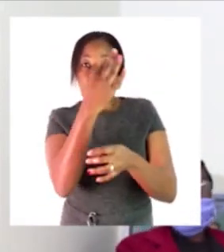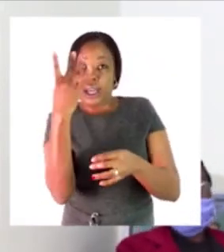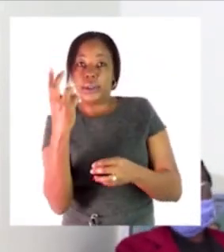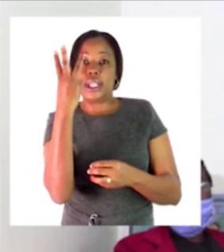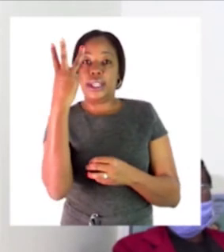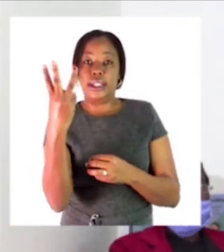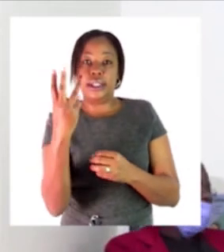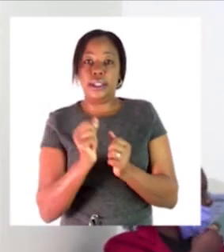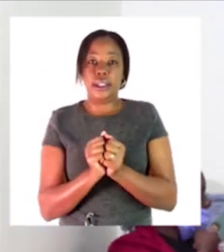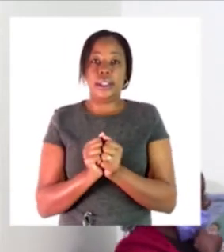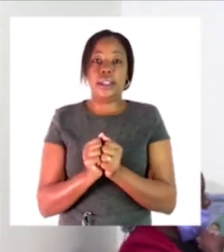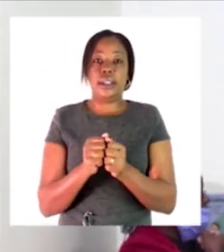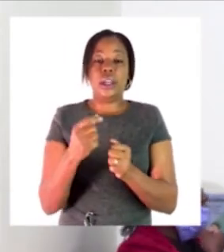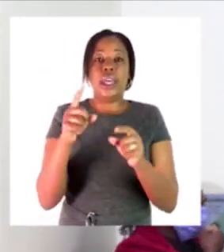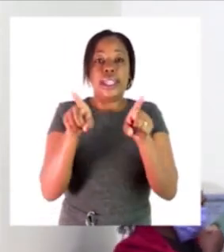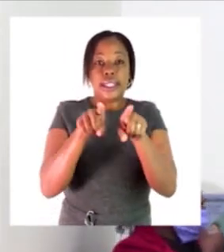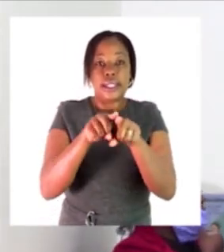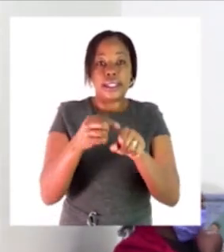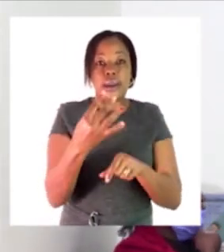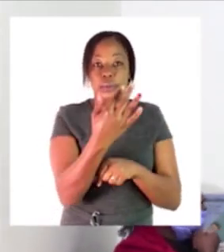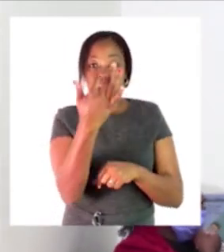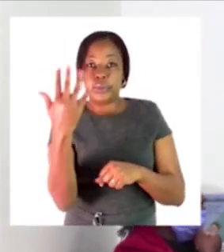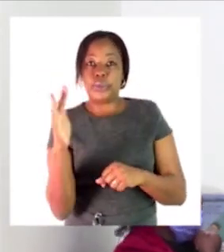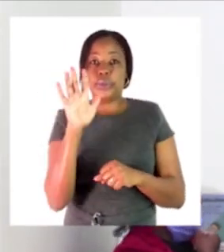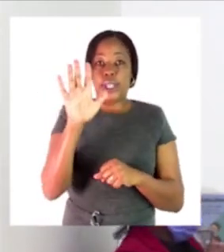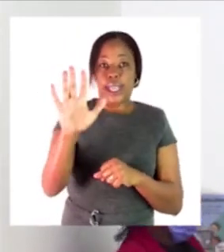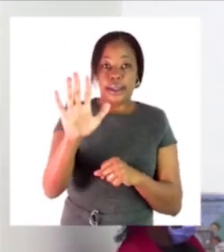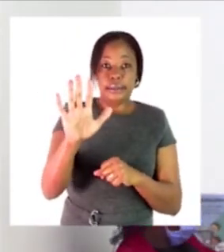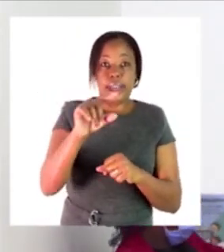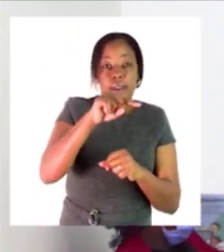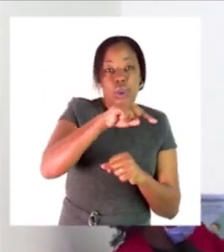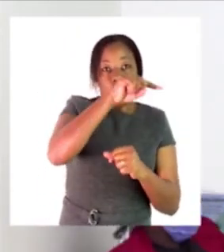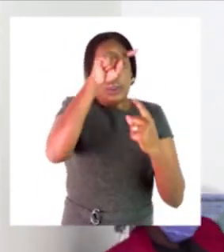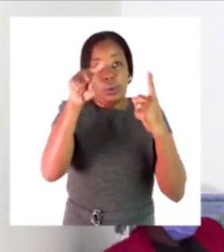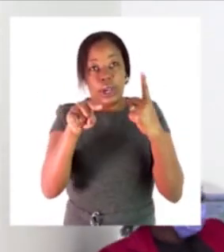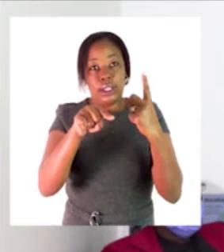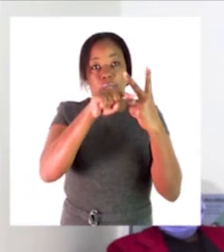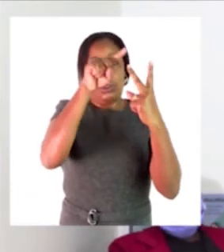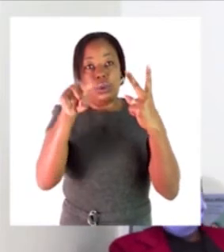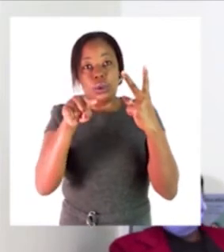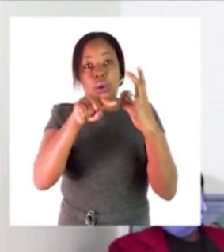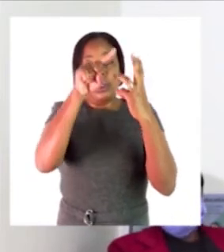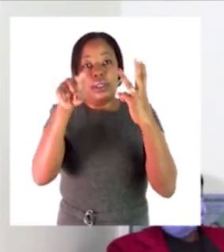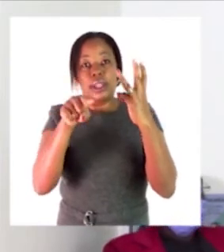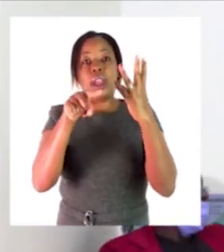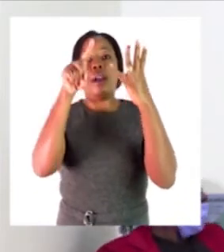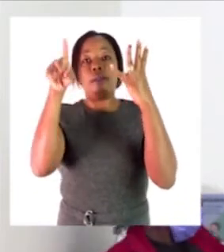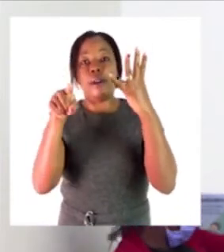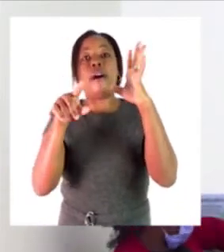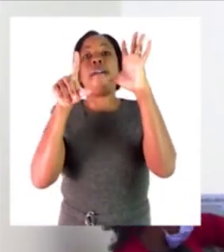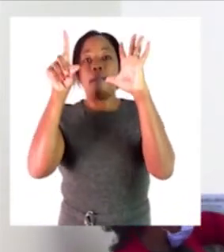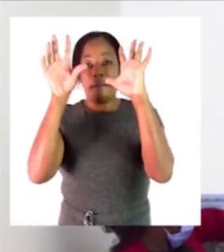five the same way if you are counting in five then you have to skip four numbers you count the fifth one